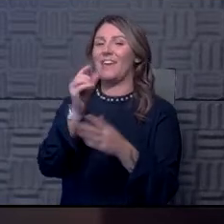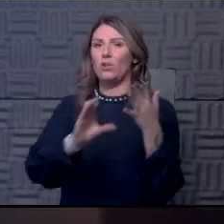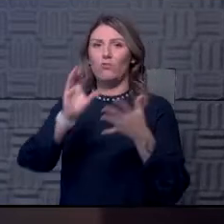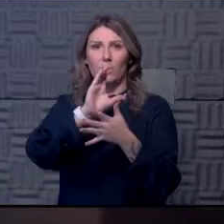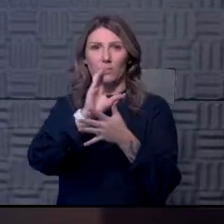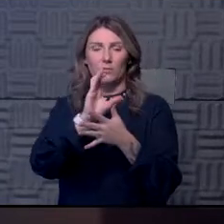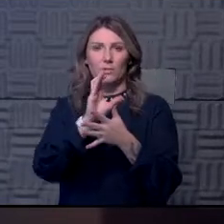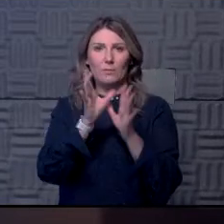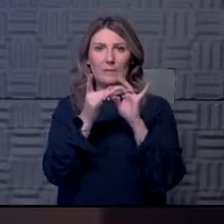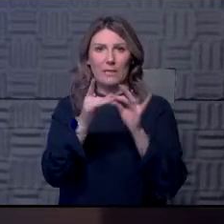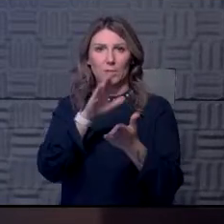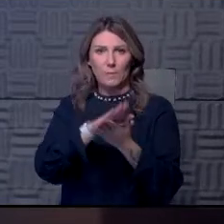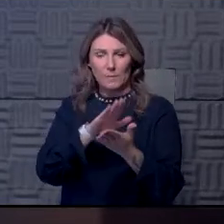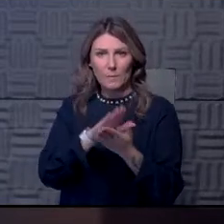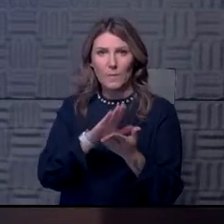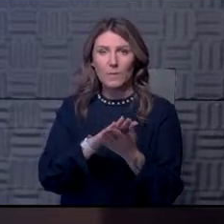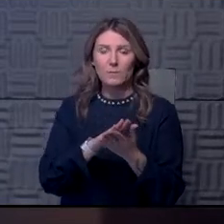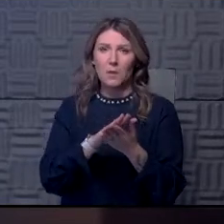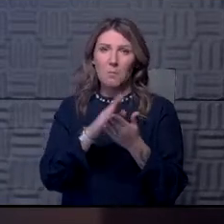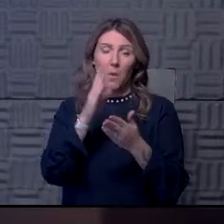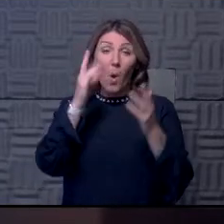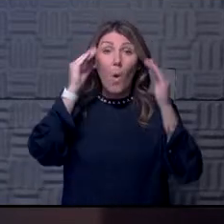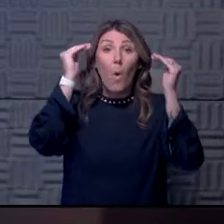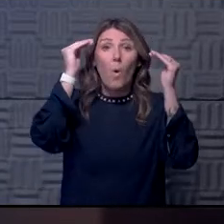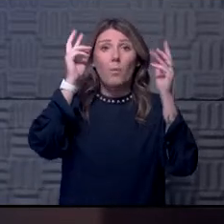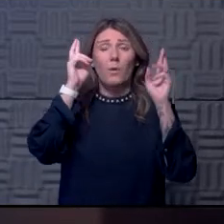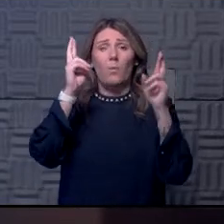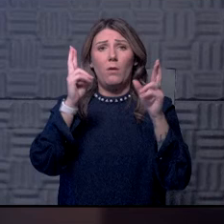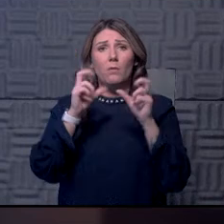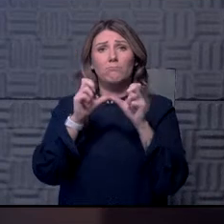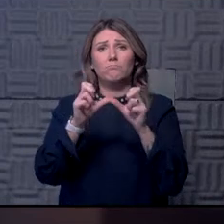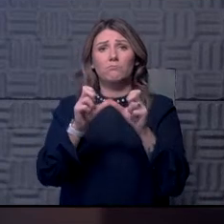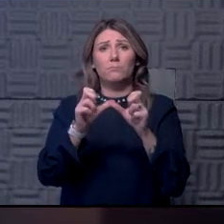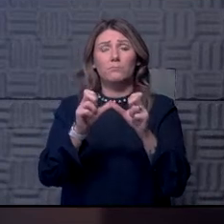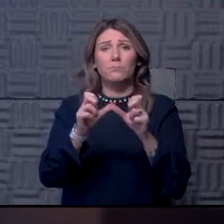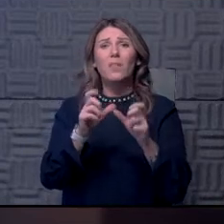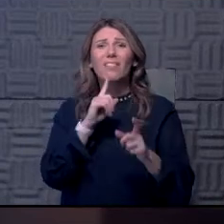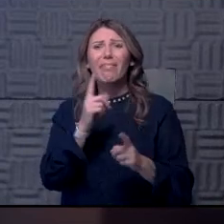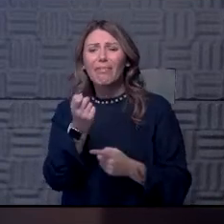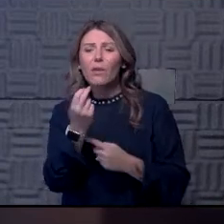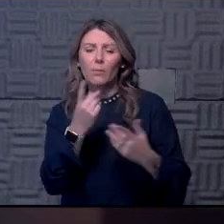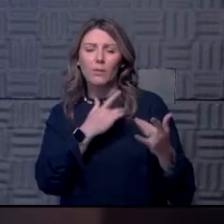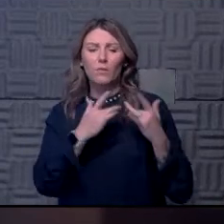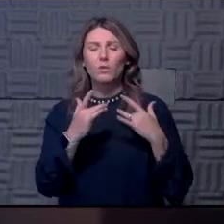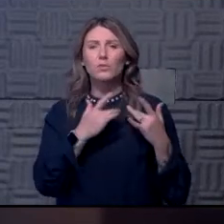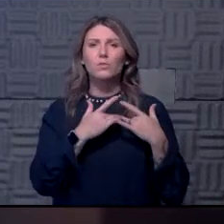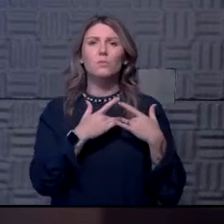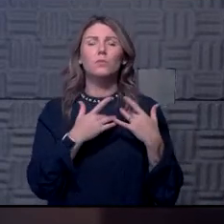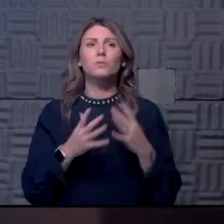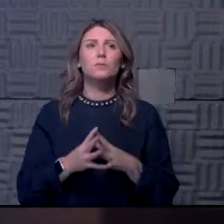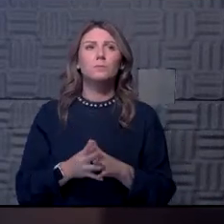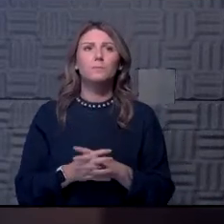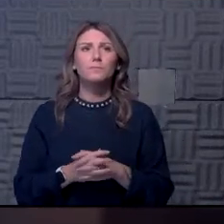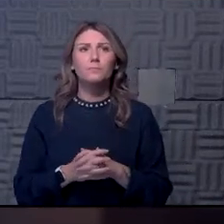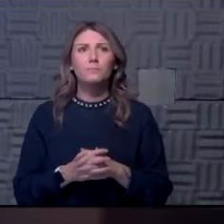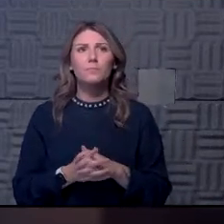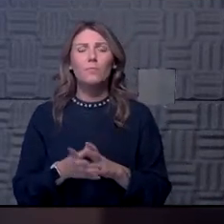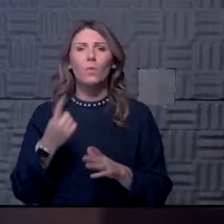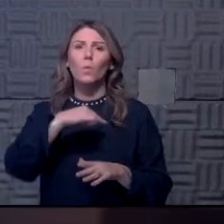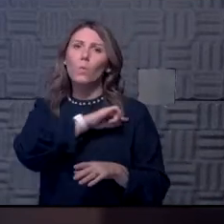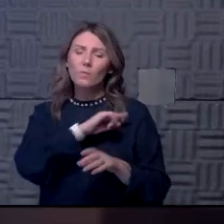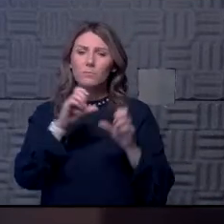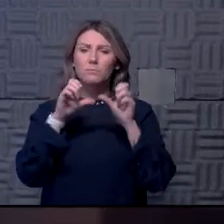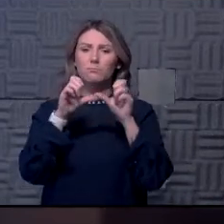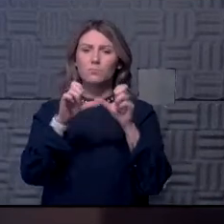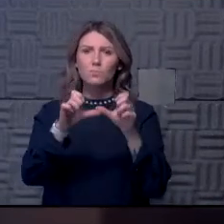and I'm hoping that will hold out. I do have some concerns a bit. We've been holding steady